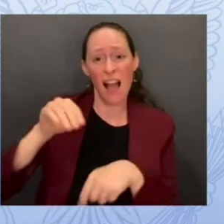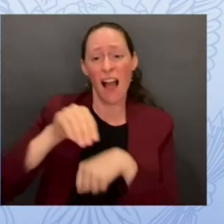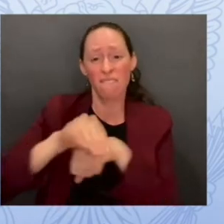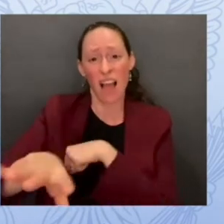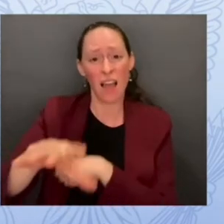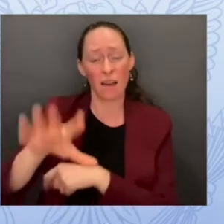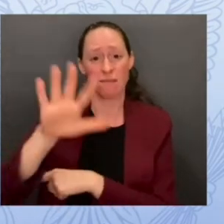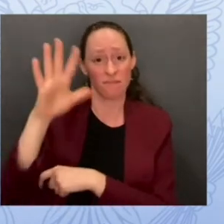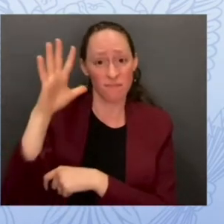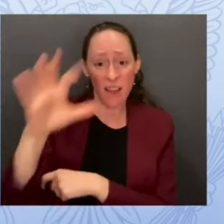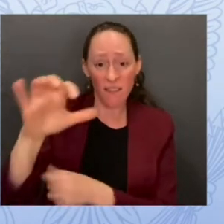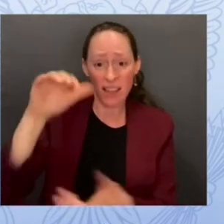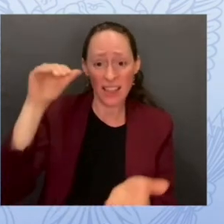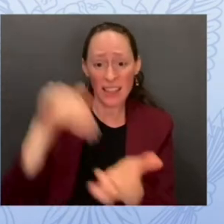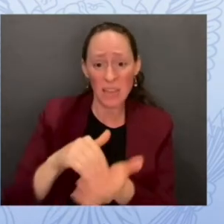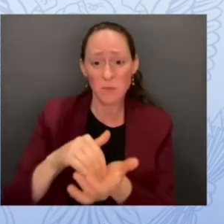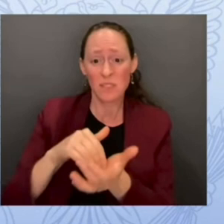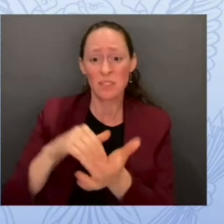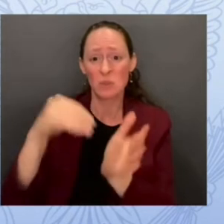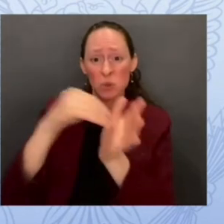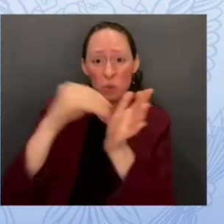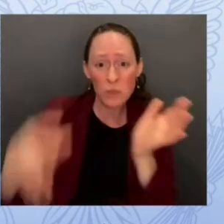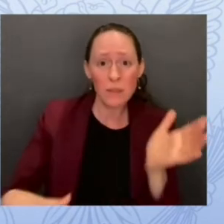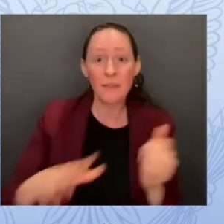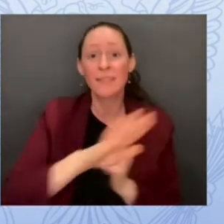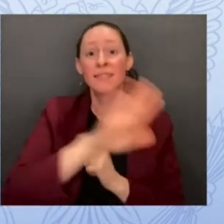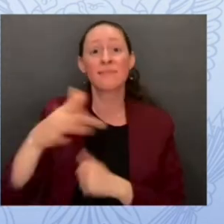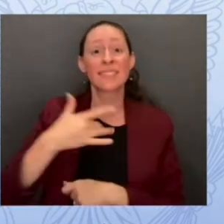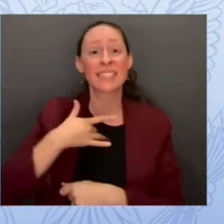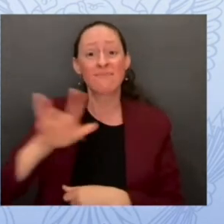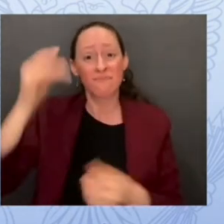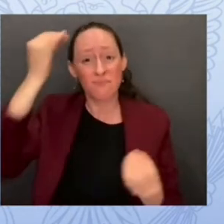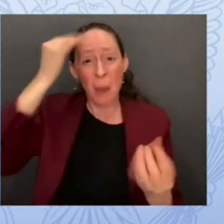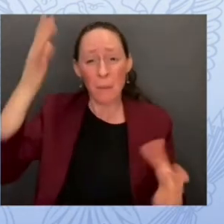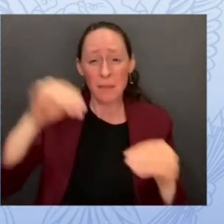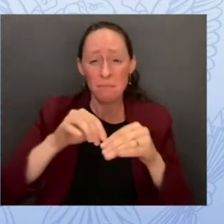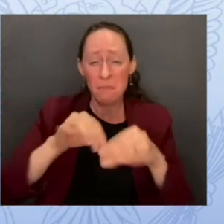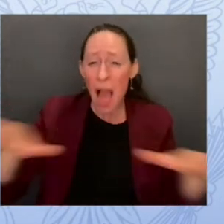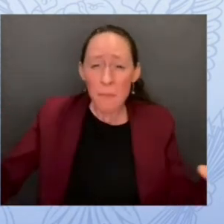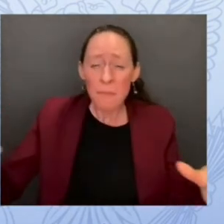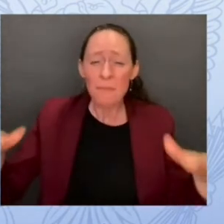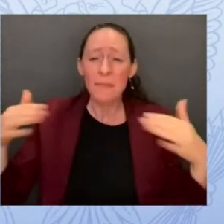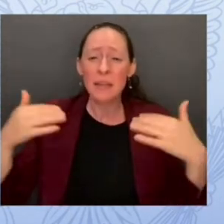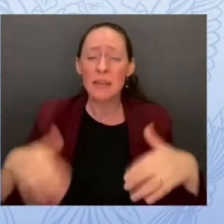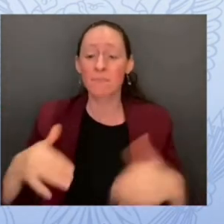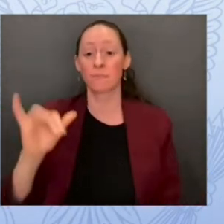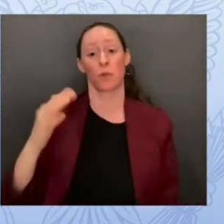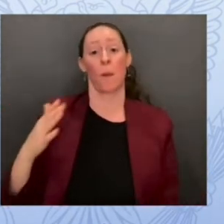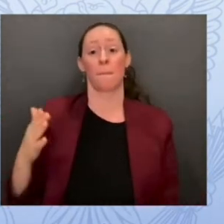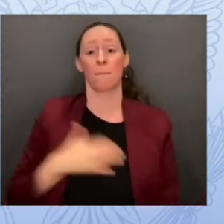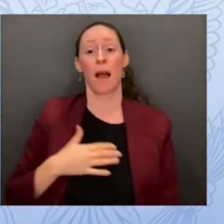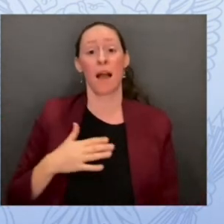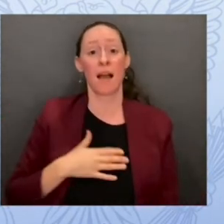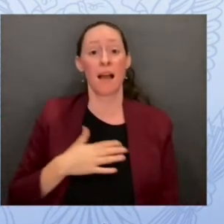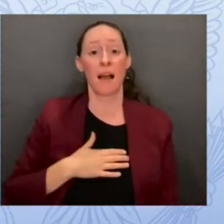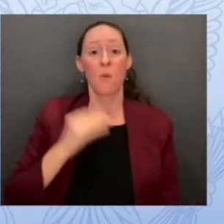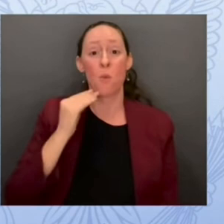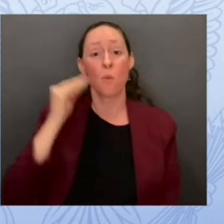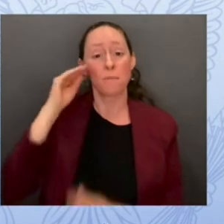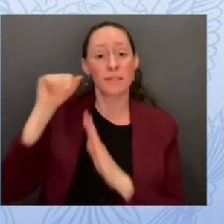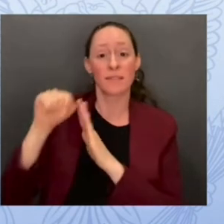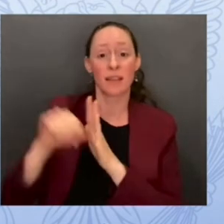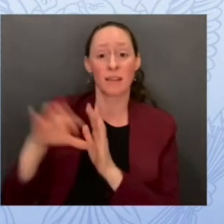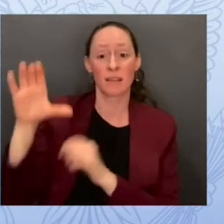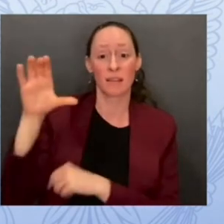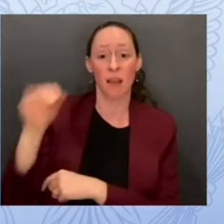Or think about the school district in my home state of Connecticut that had to postpone the first day of school for 18,000 students